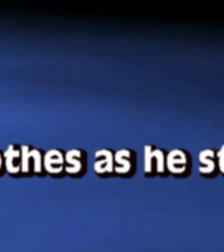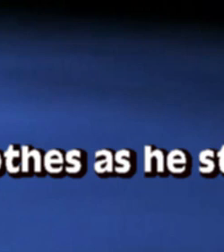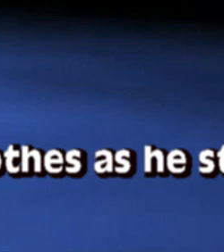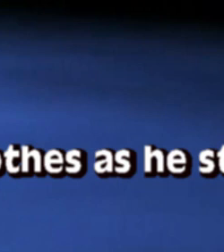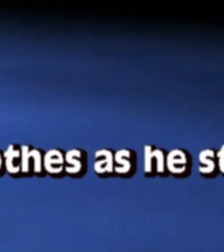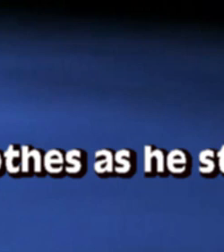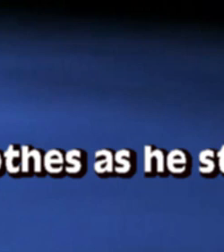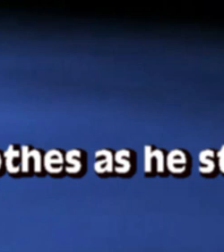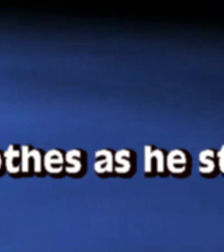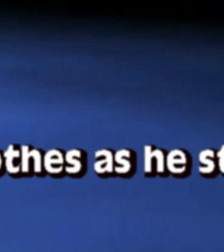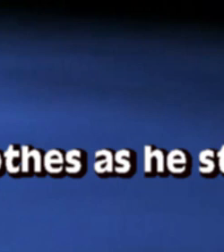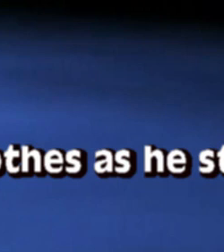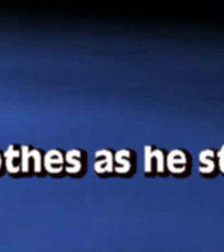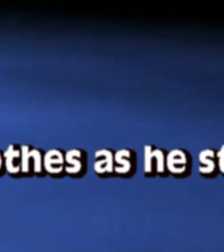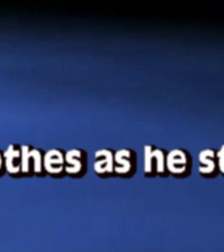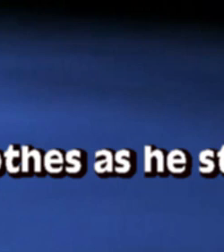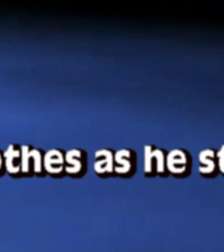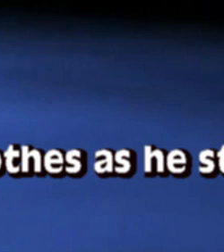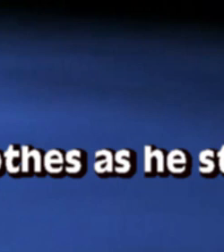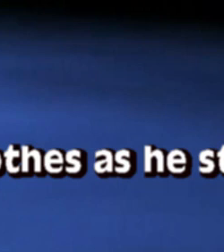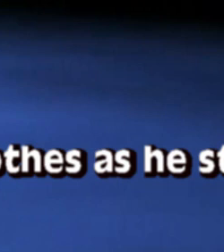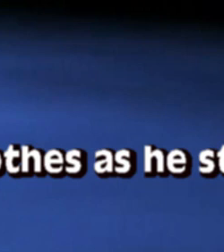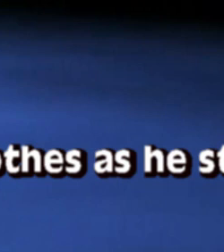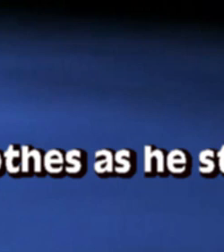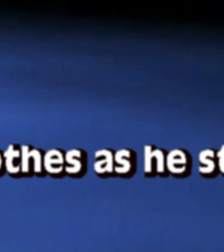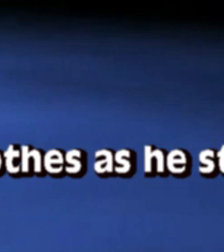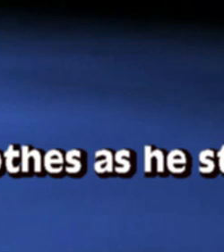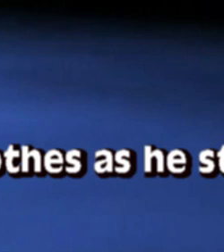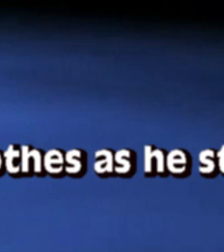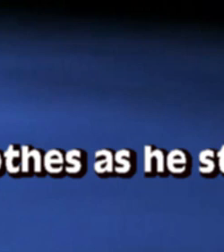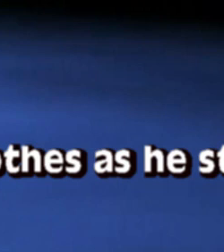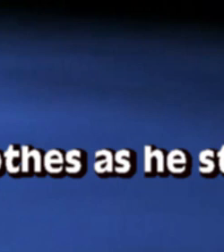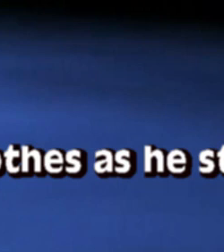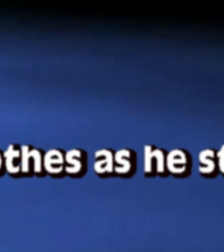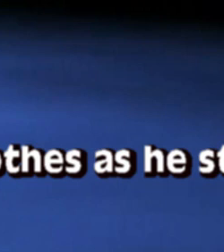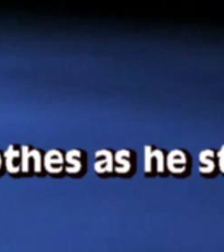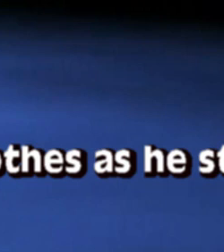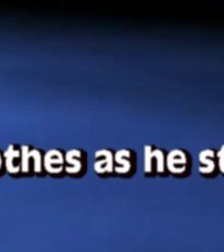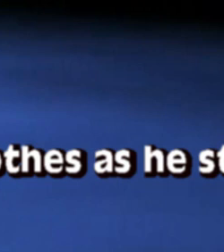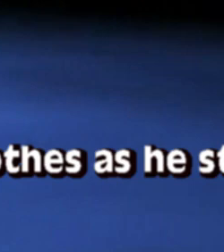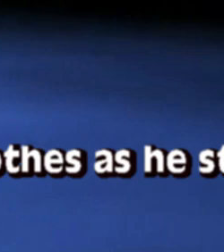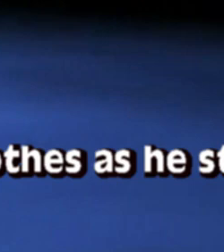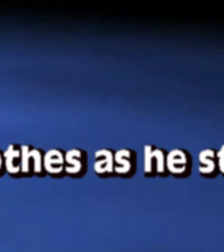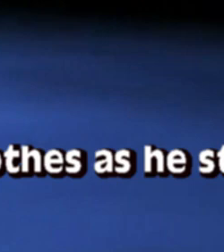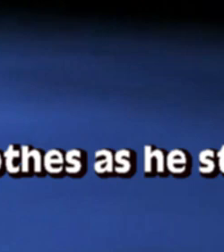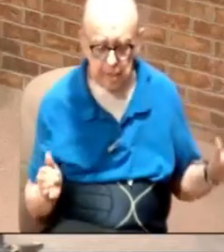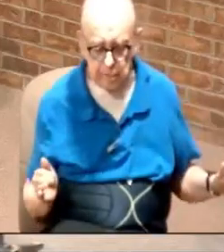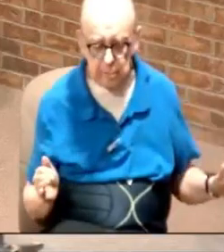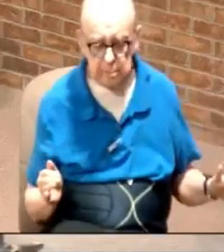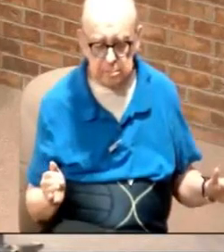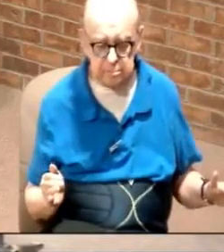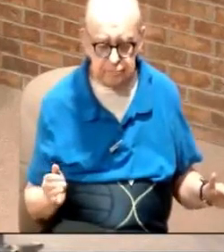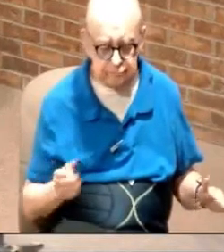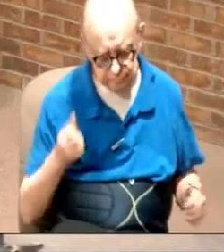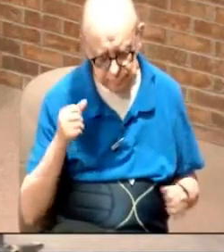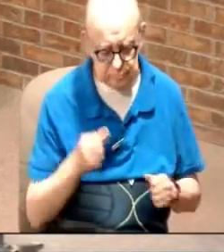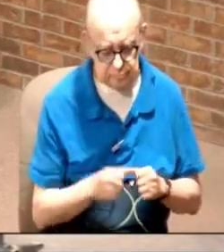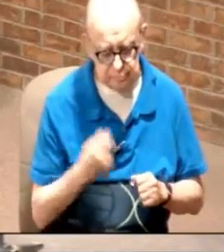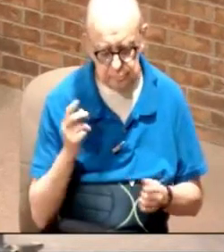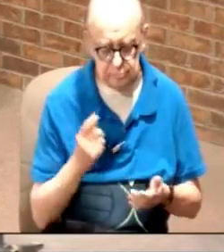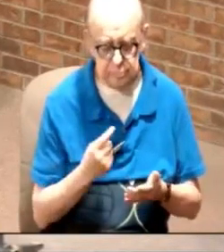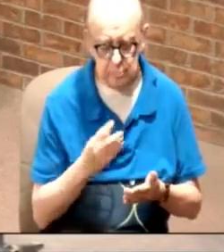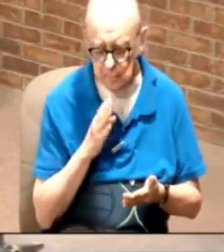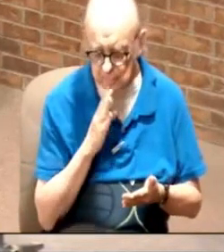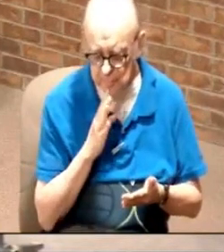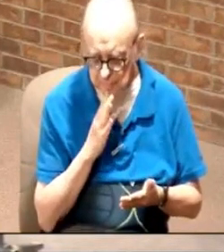with filthy clothes as he stood before the angel. Remember we talk